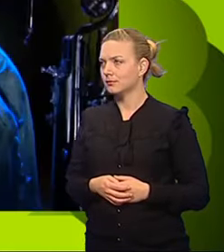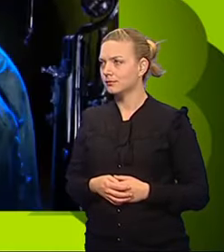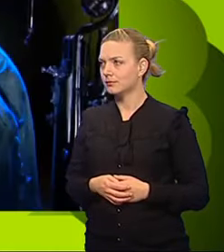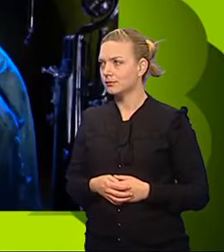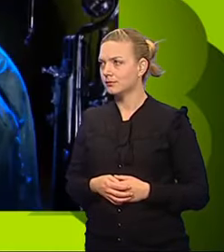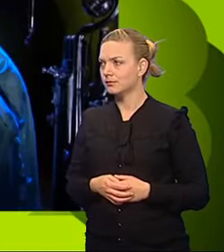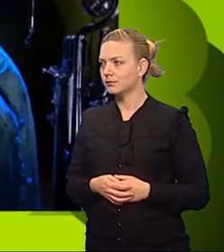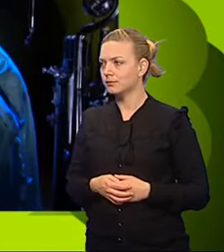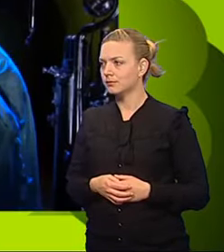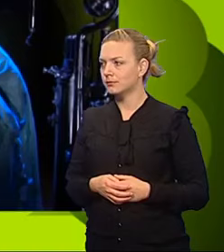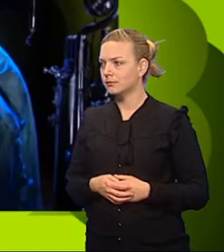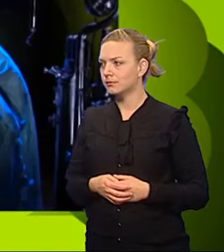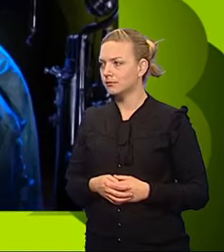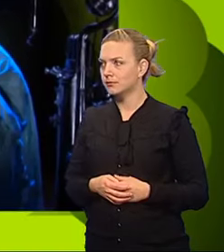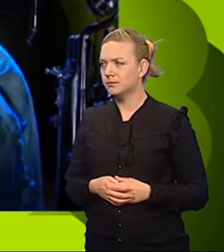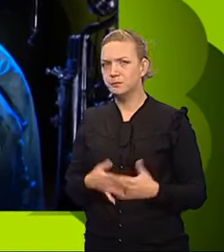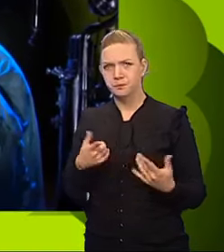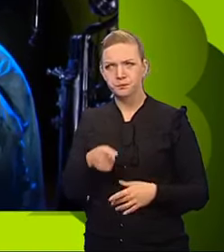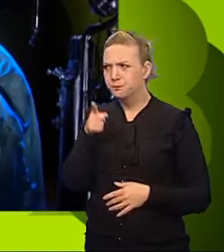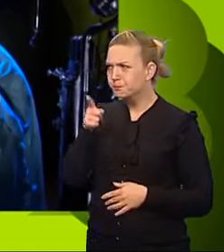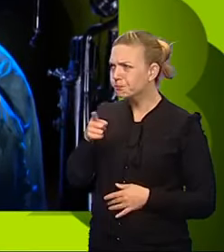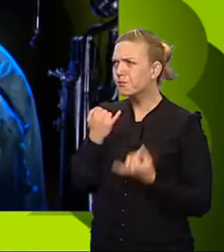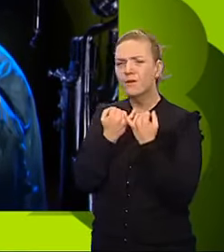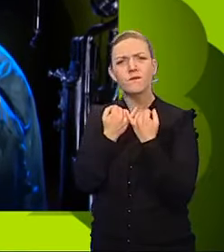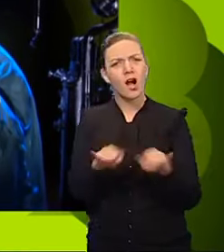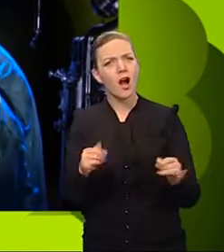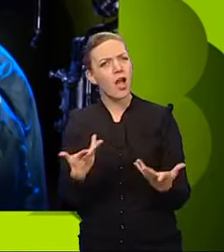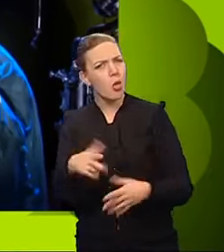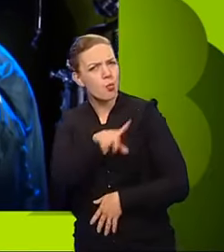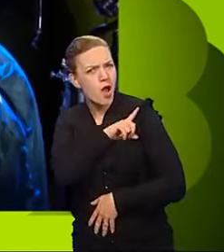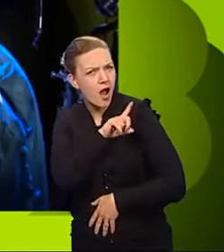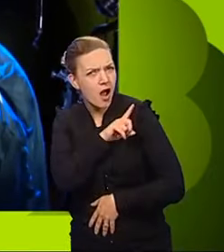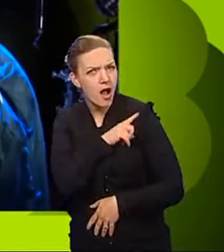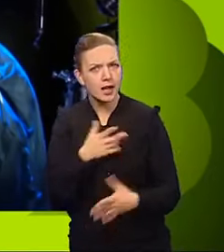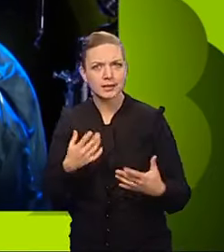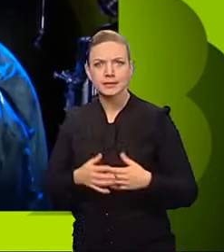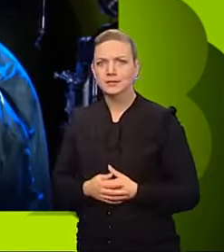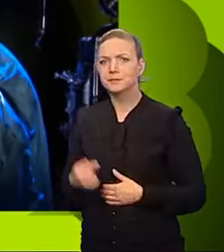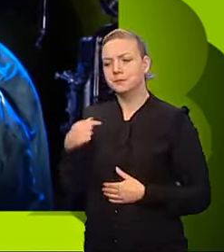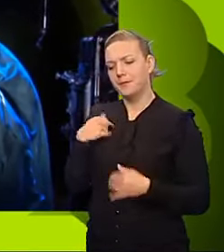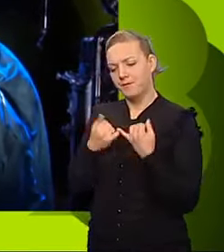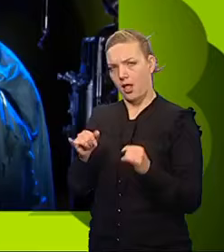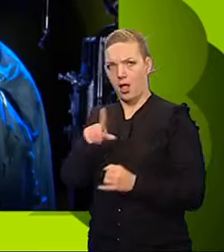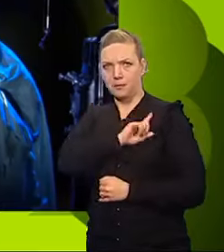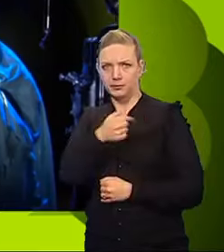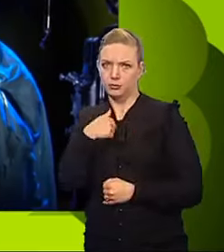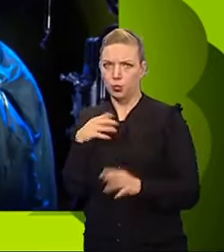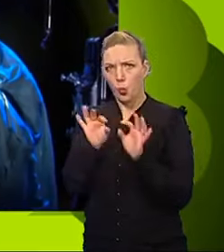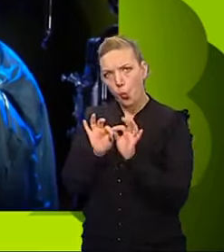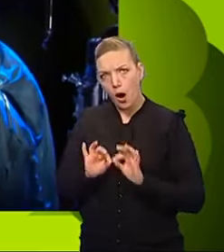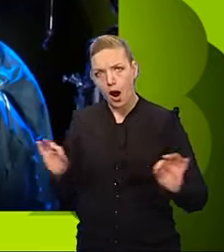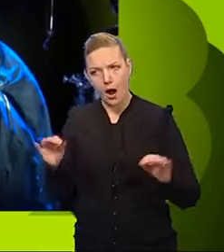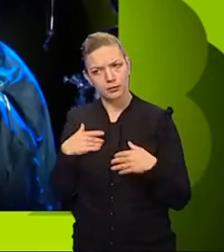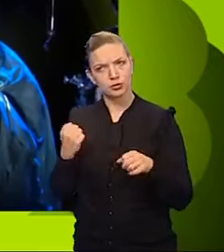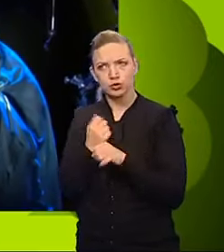Tom, why do you think you failed as a saboteur? I think I failed because I was a little bit